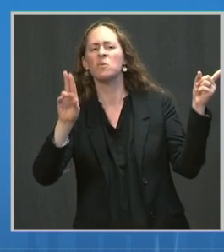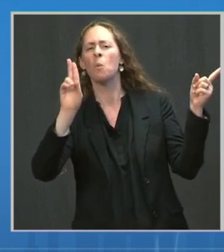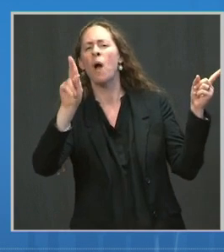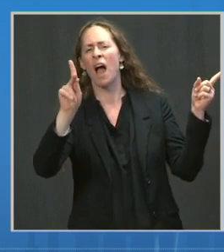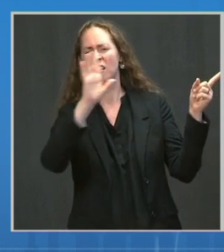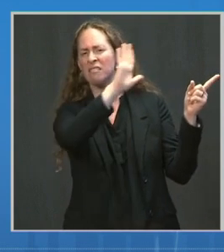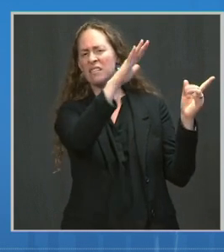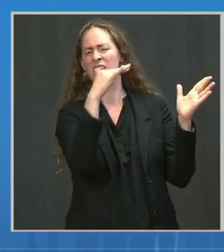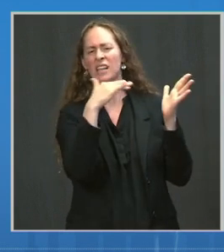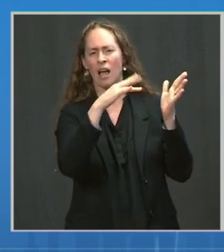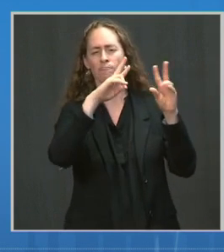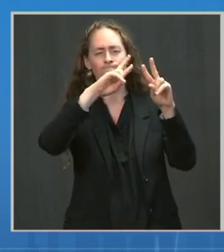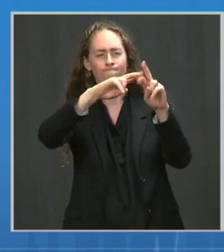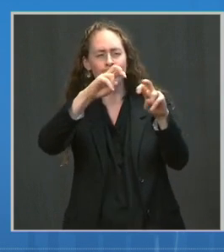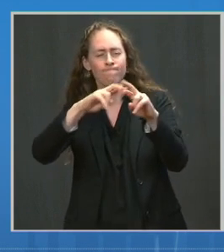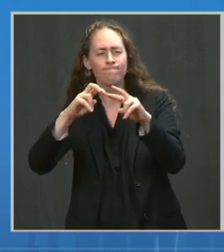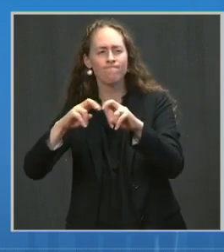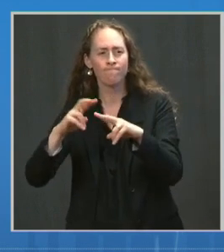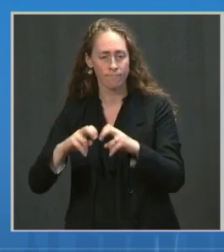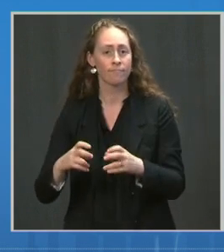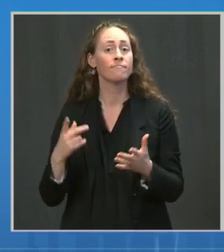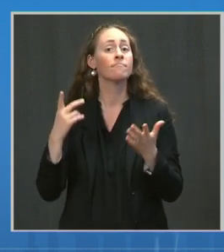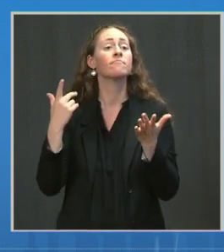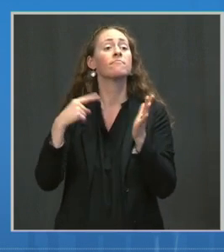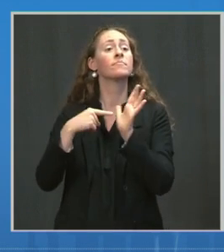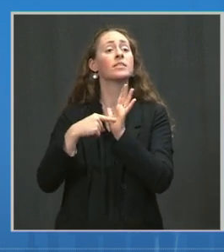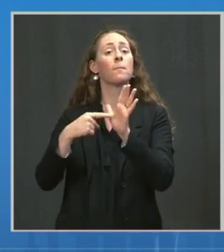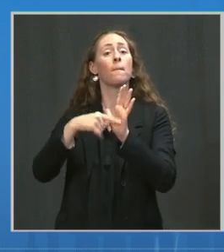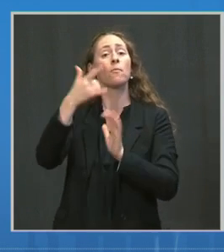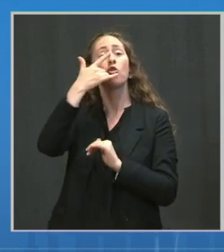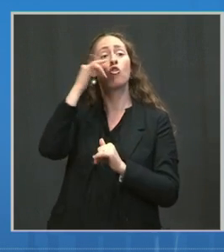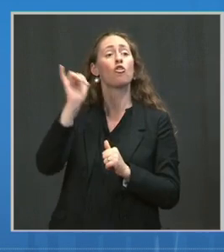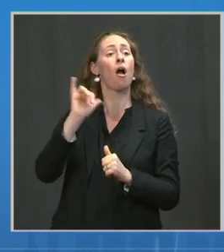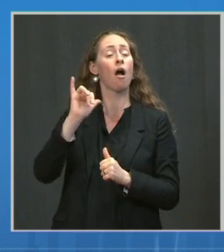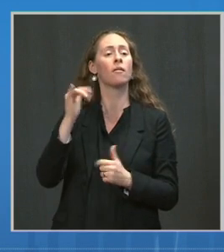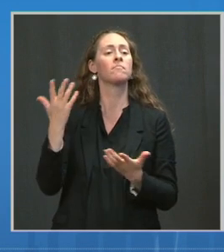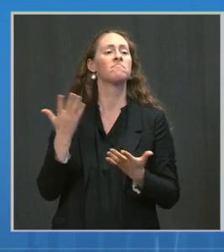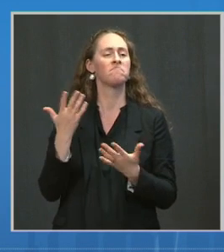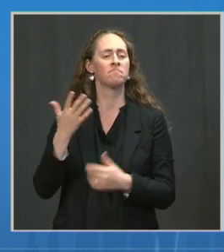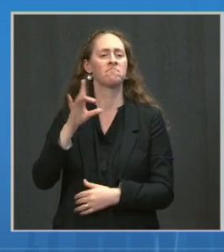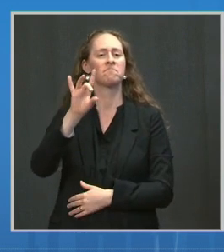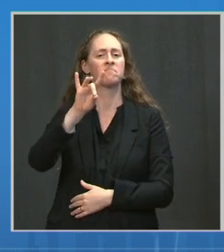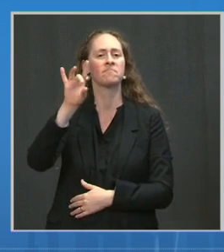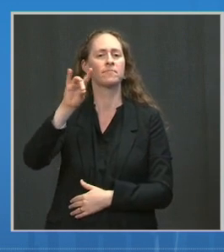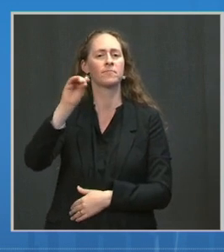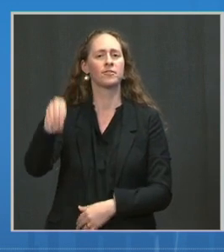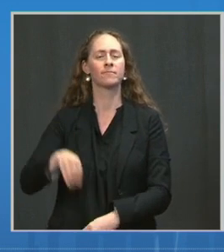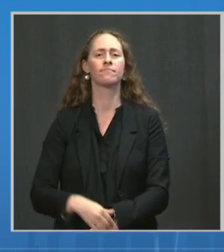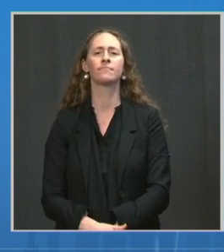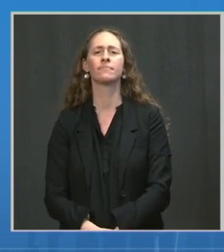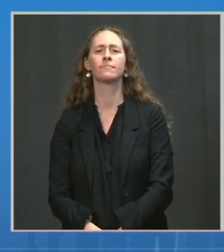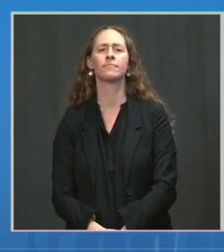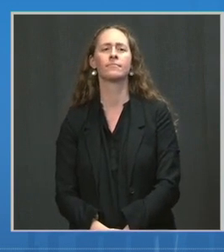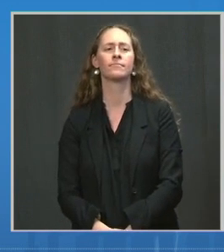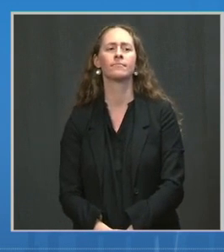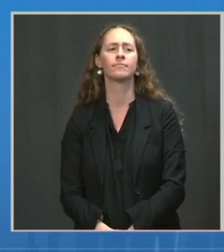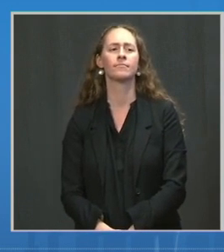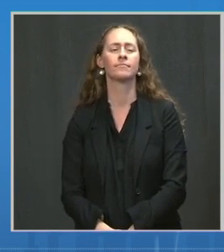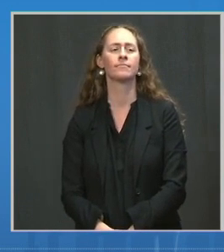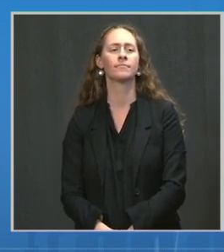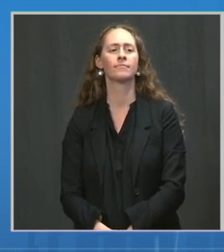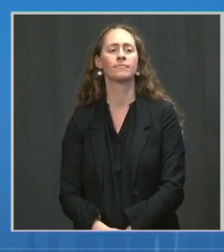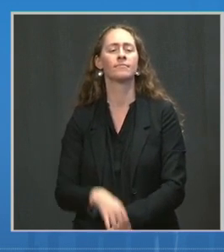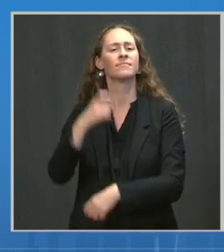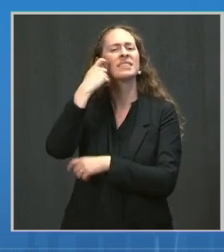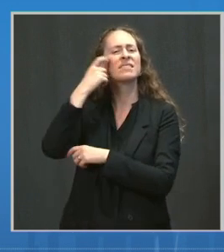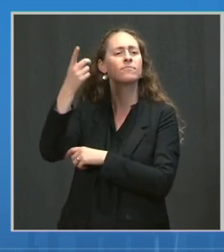infection is 88 percent. And just as Dr. Walensky mentioned, the vaccines are doing exactly